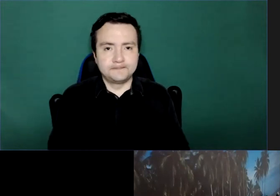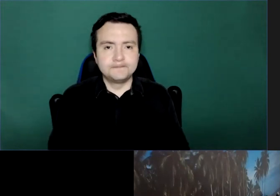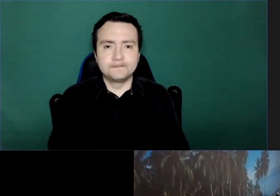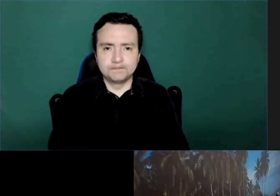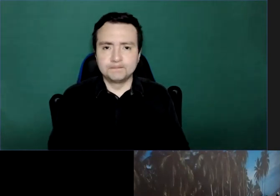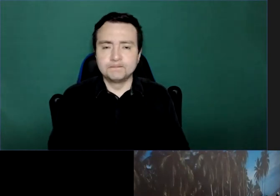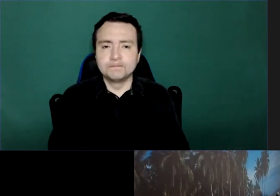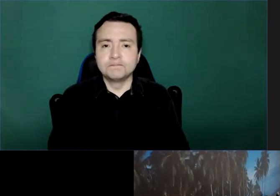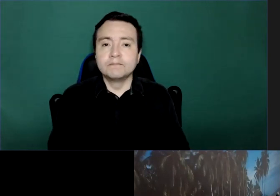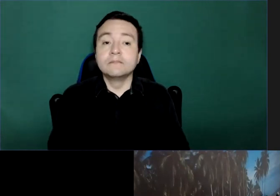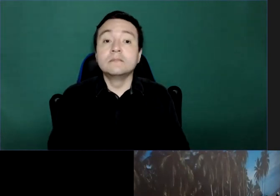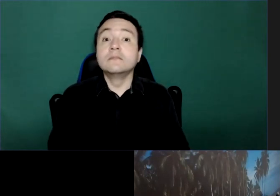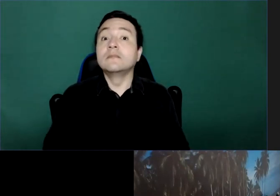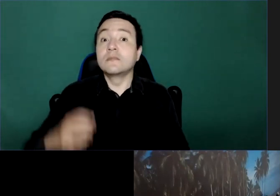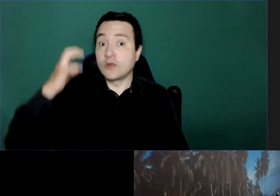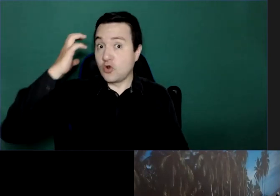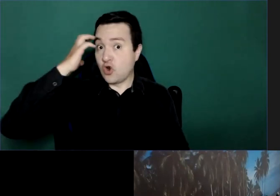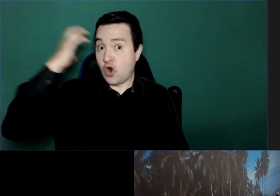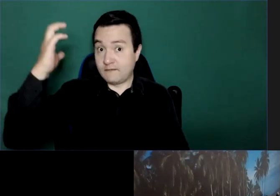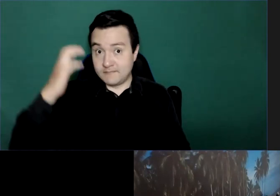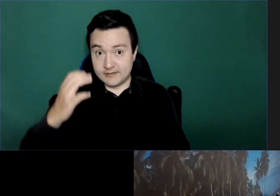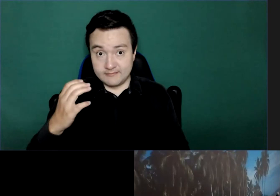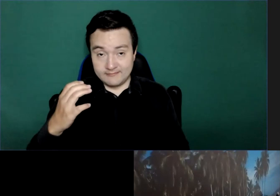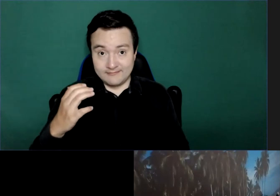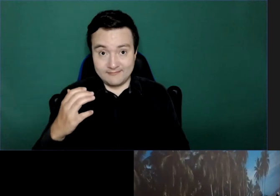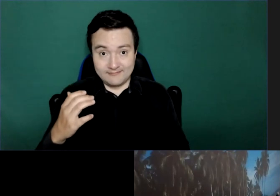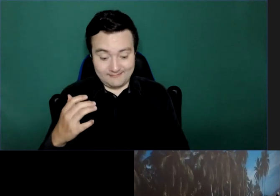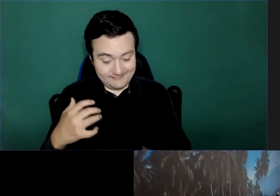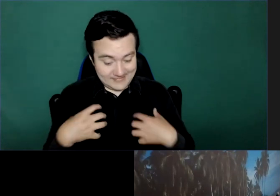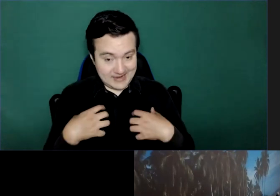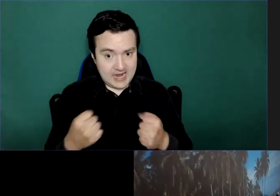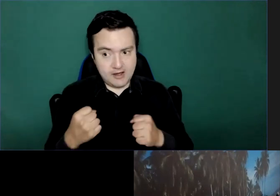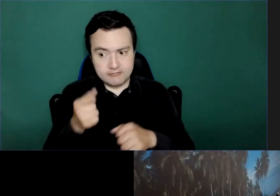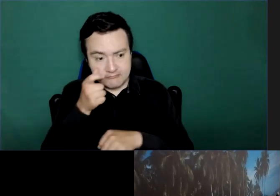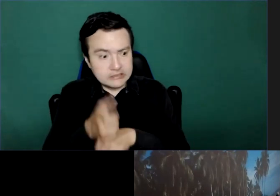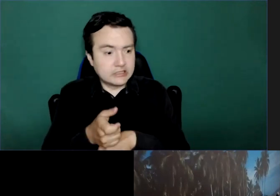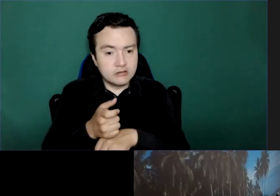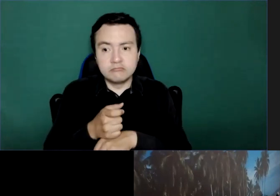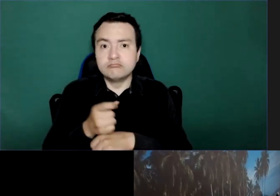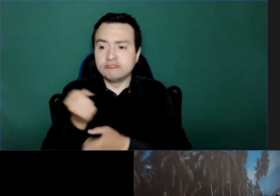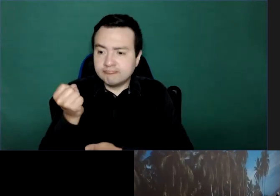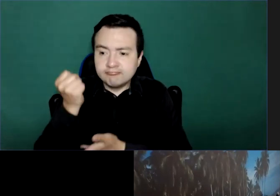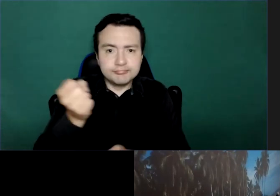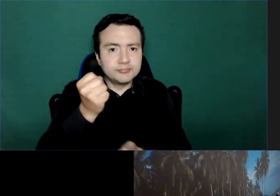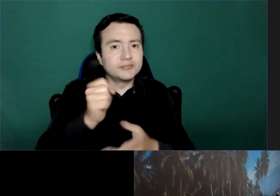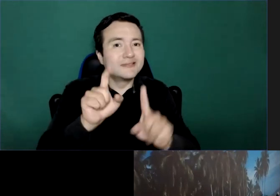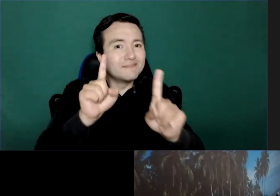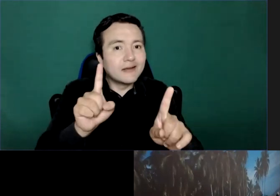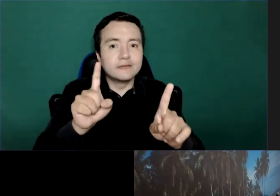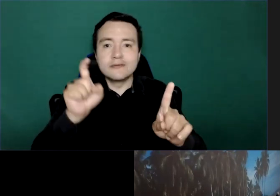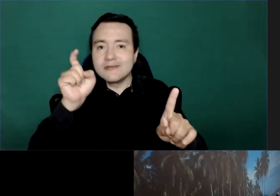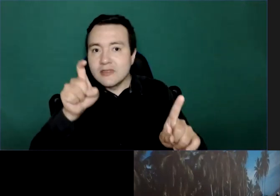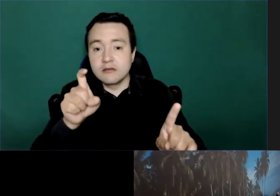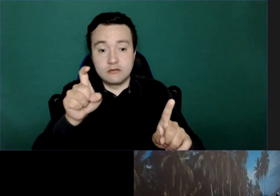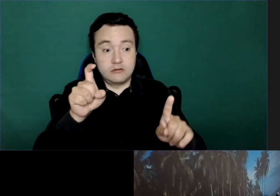covered the needs, but it is responsibility of the